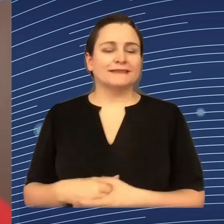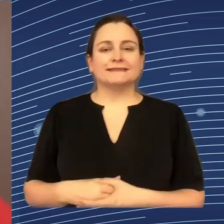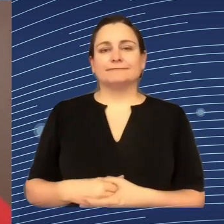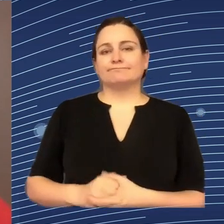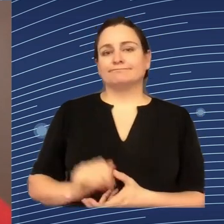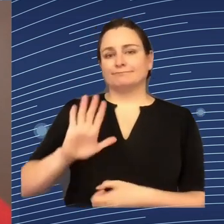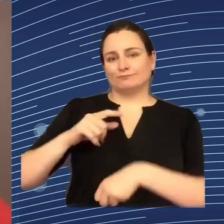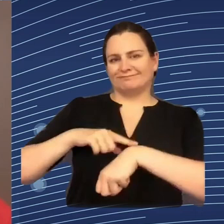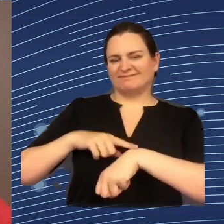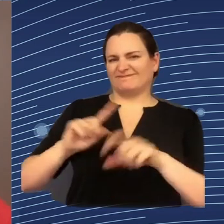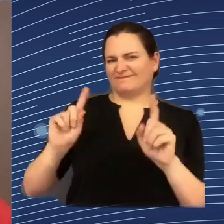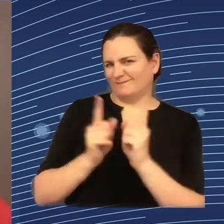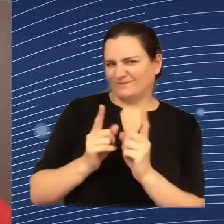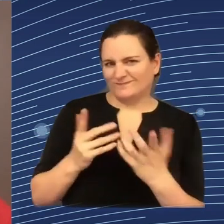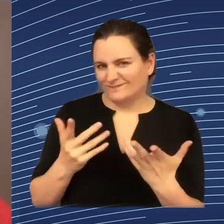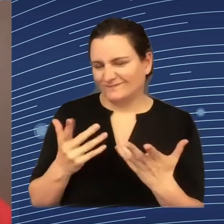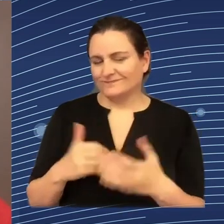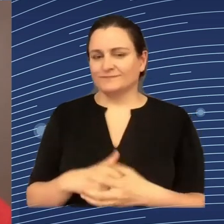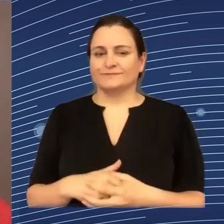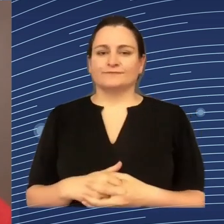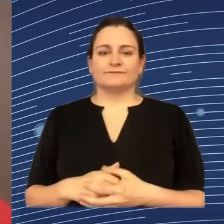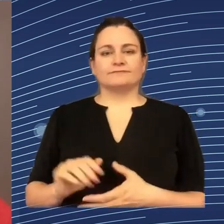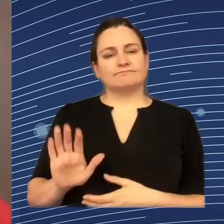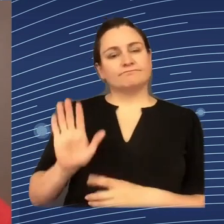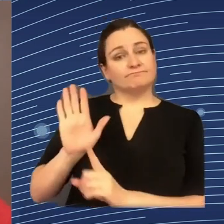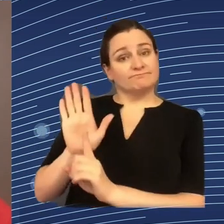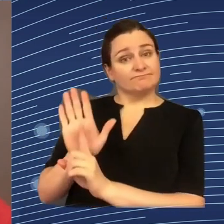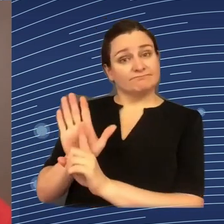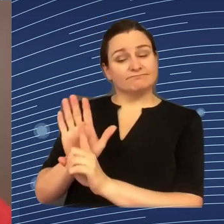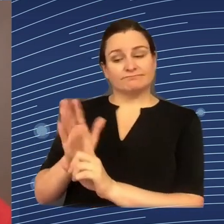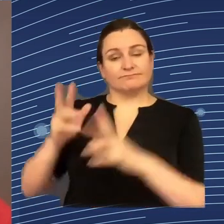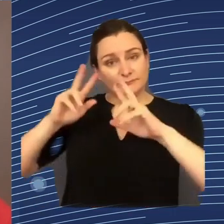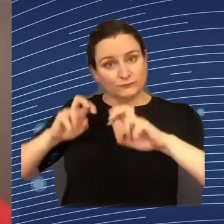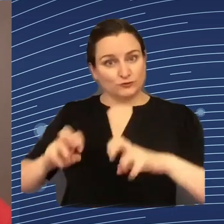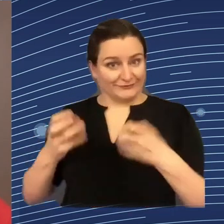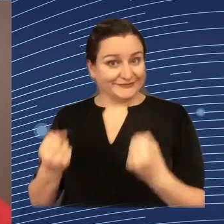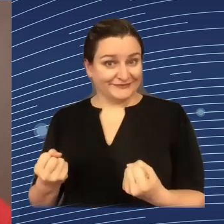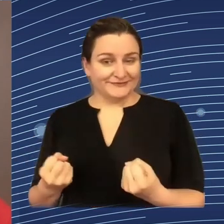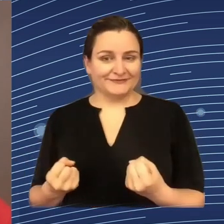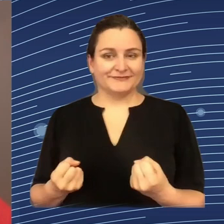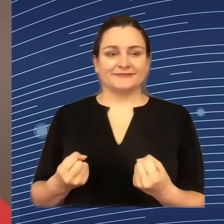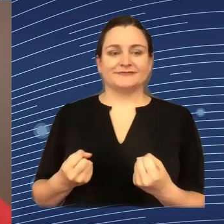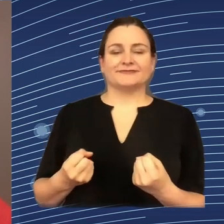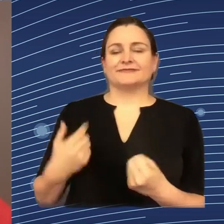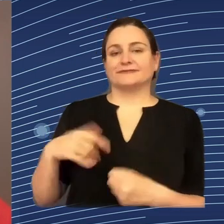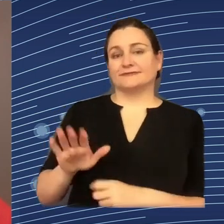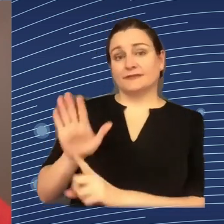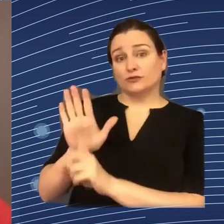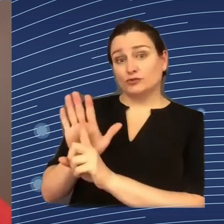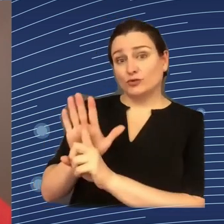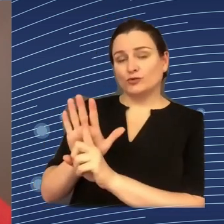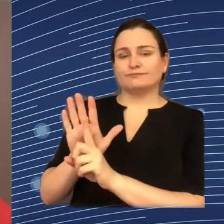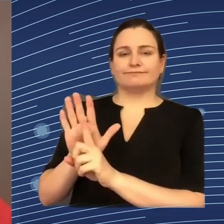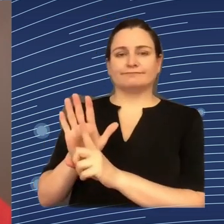give us a little bit your sense, based both on your current research and also your previous experience and also your current